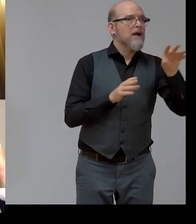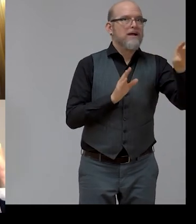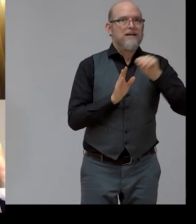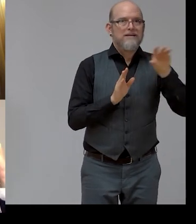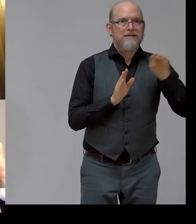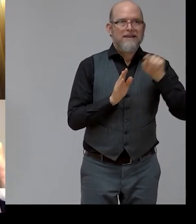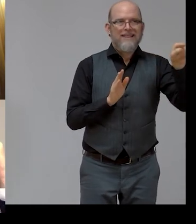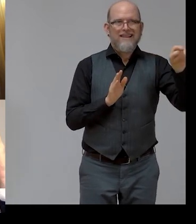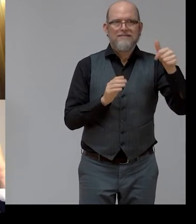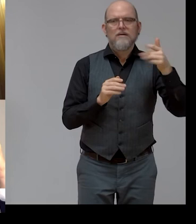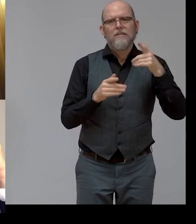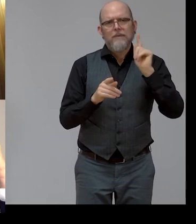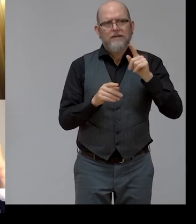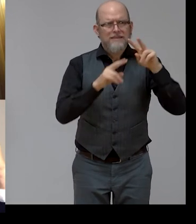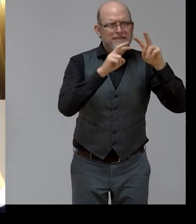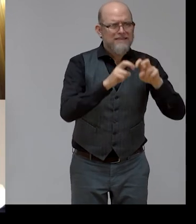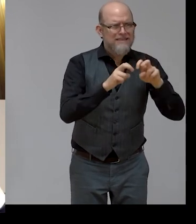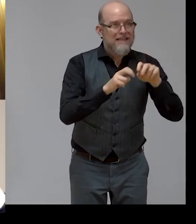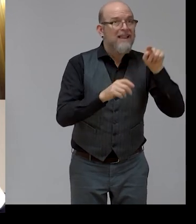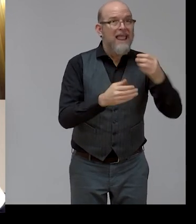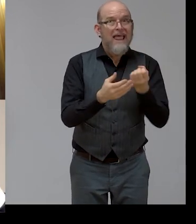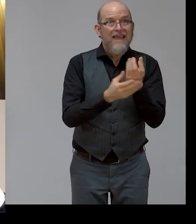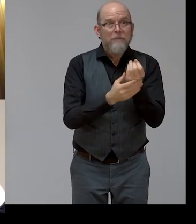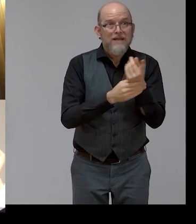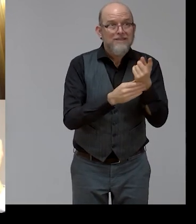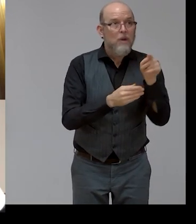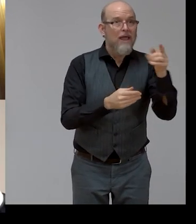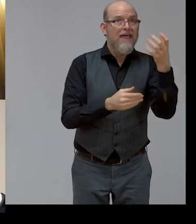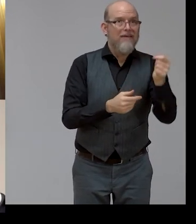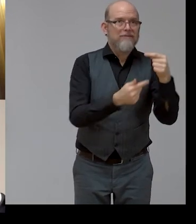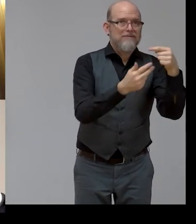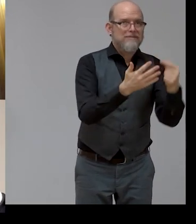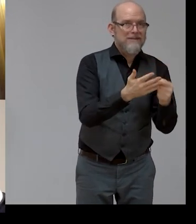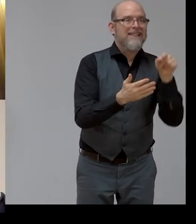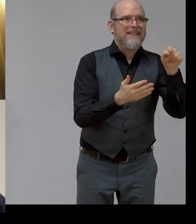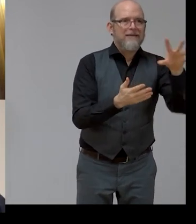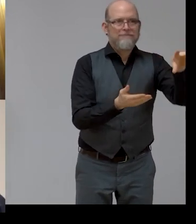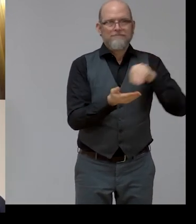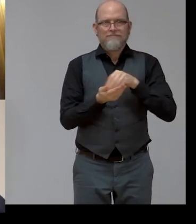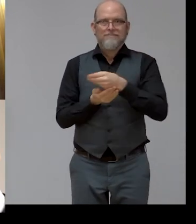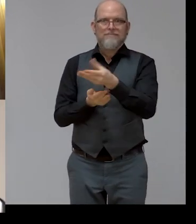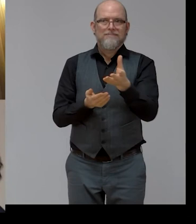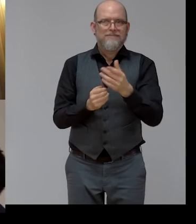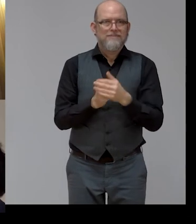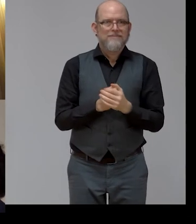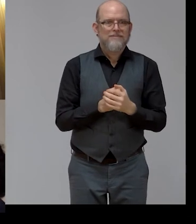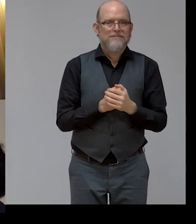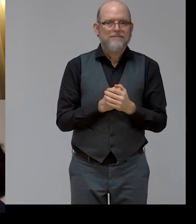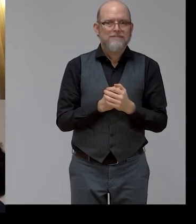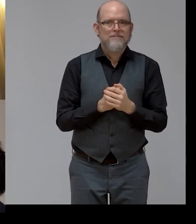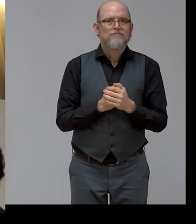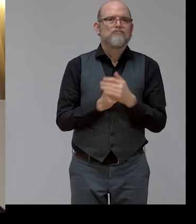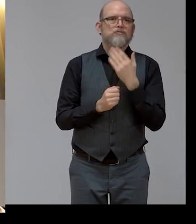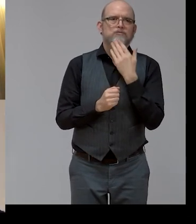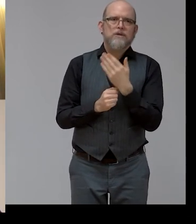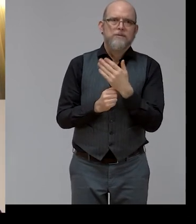of my information. Okay, okay, thank you. Thank you. I'll try to have another round of questions,